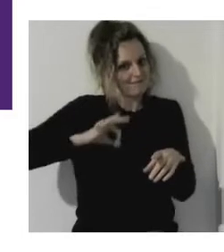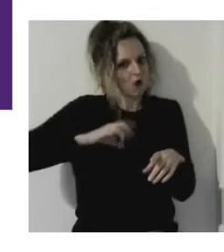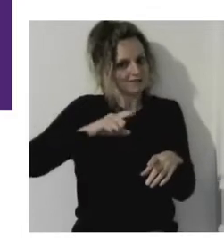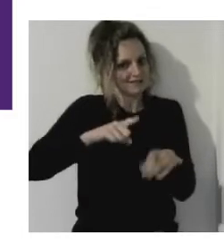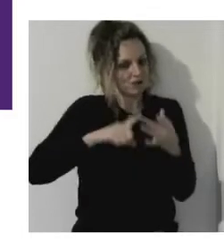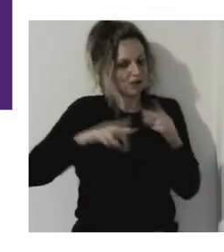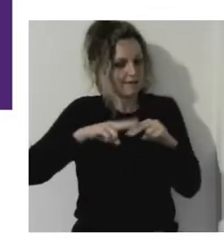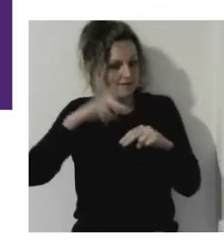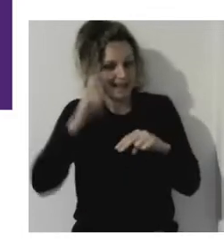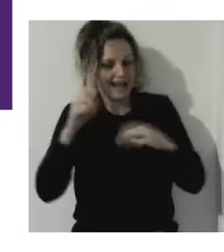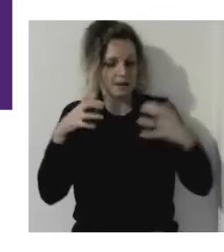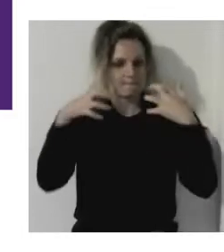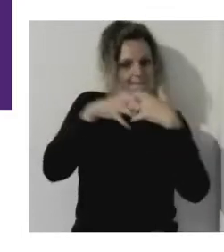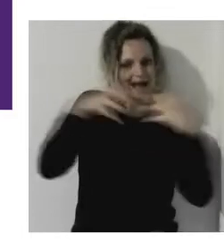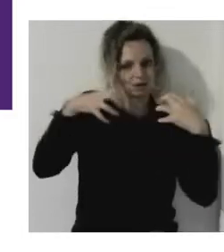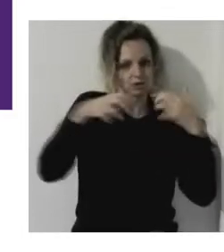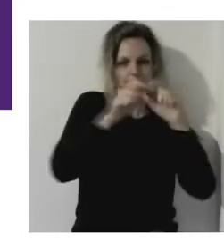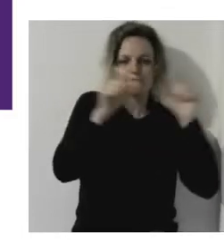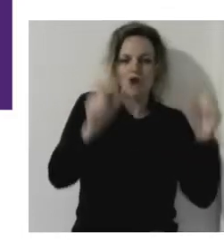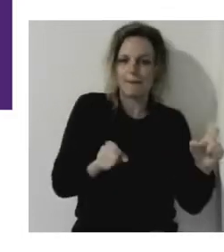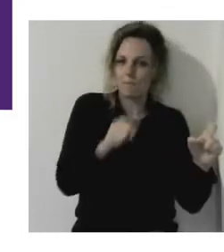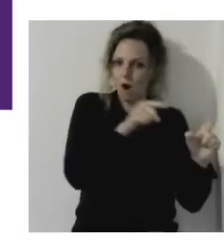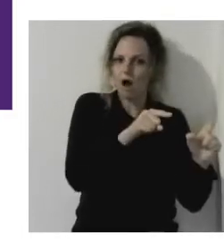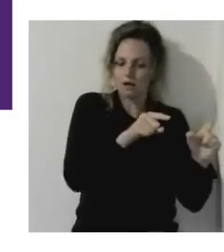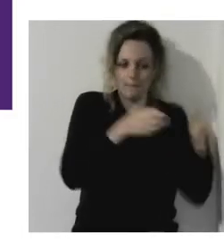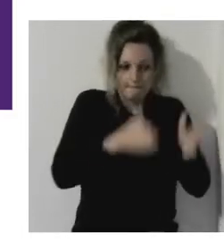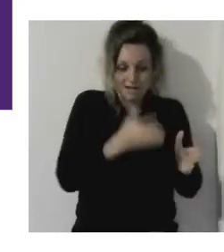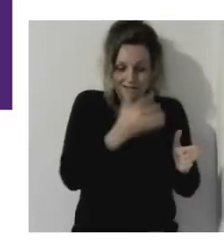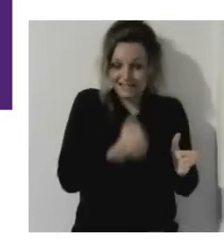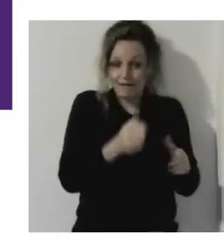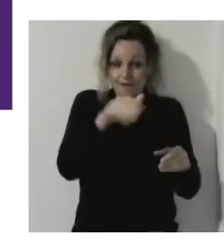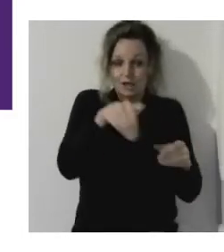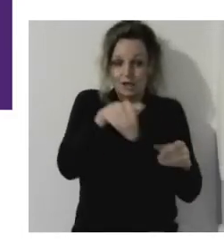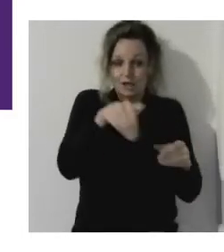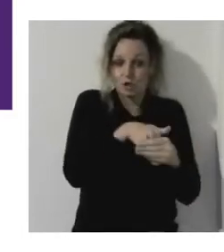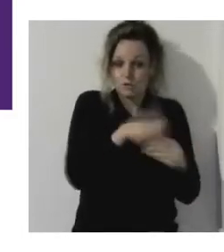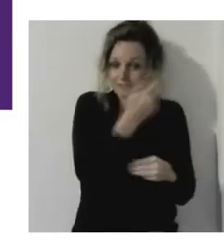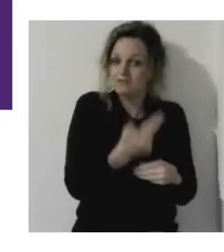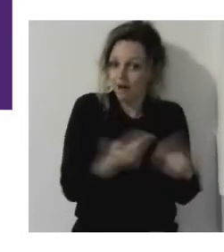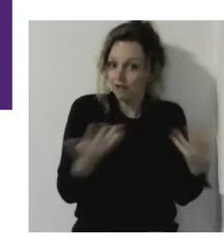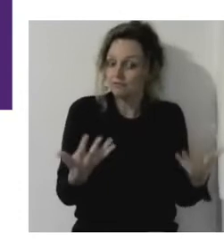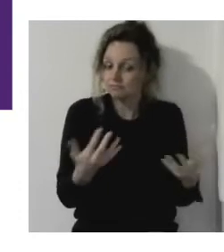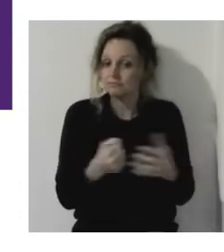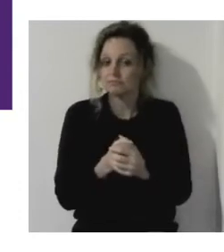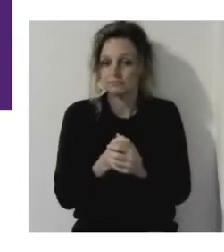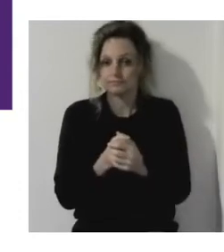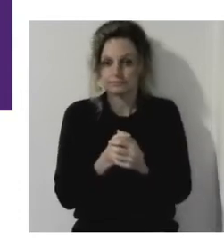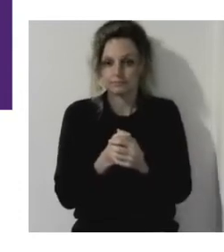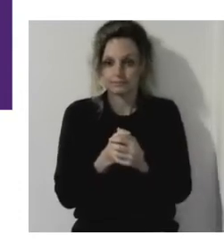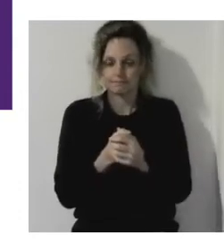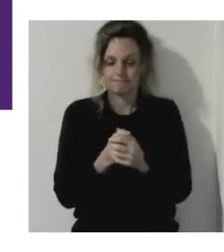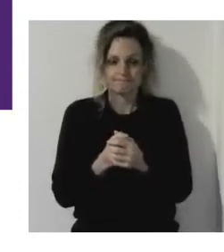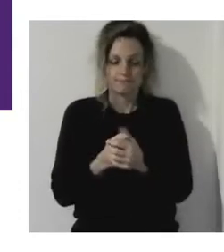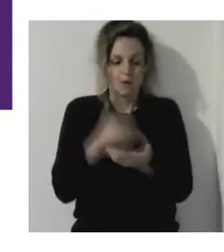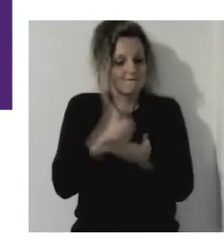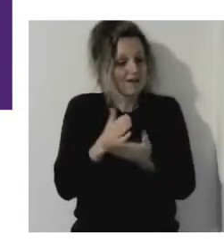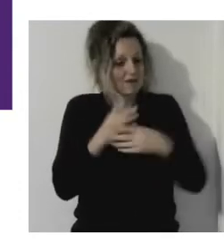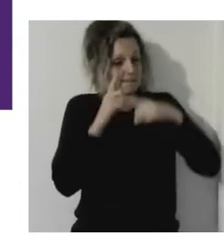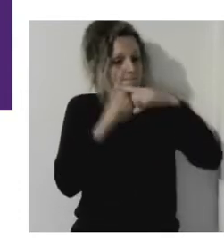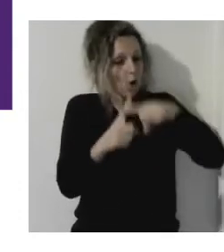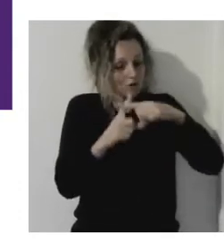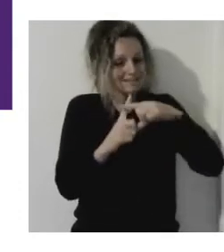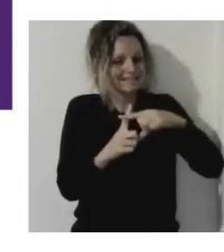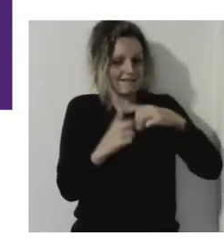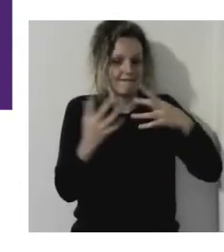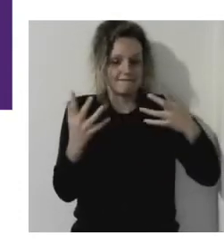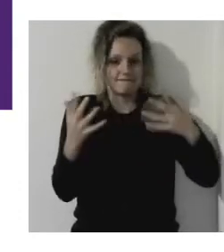and, and talk about it and execute on it. Um, so it's, we are in a very, it's a very positive state. That's why I think Kahootz story is